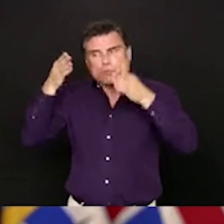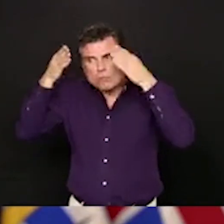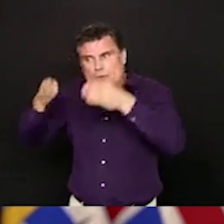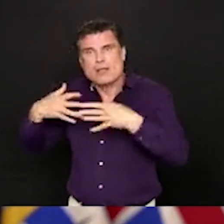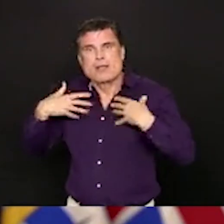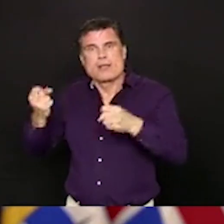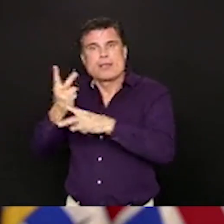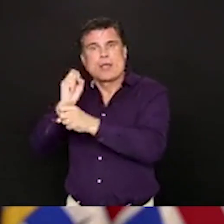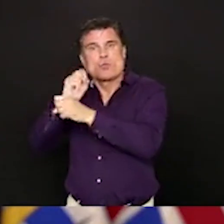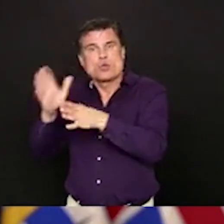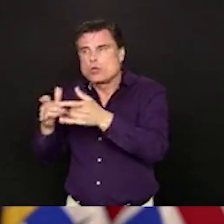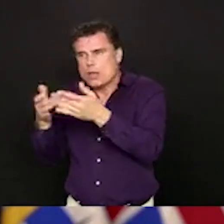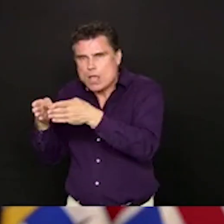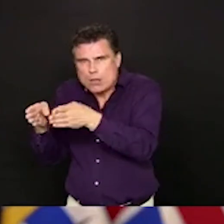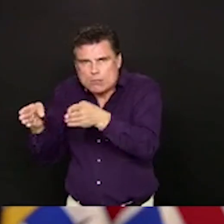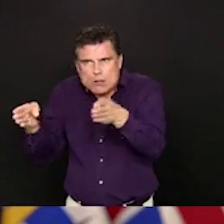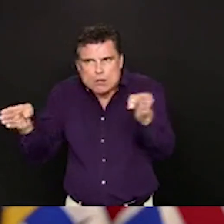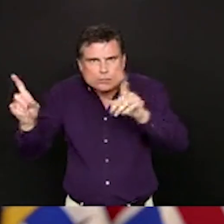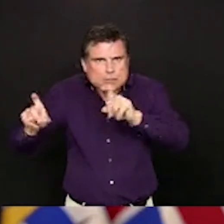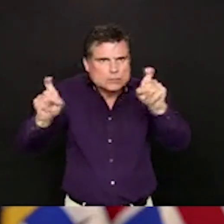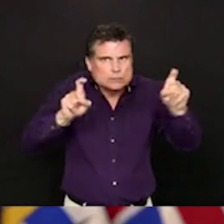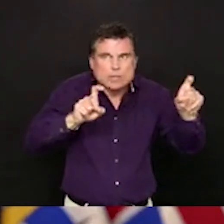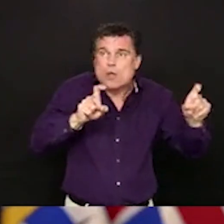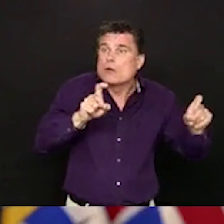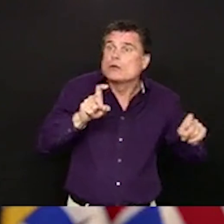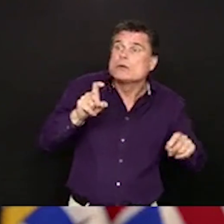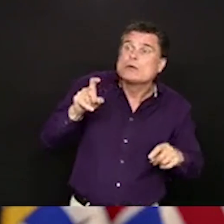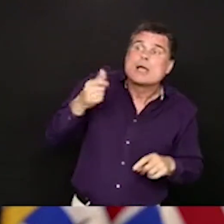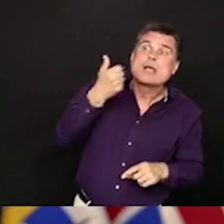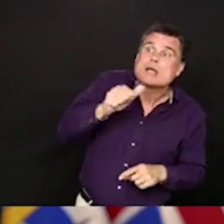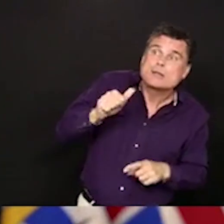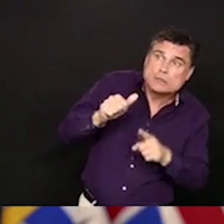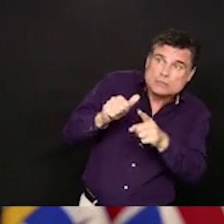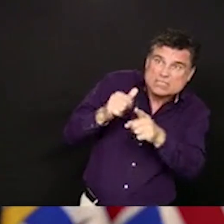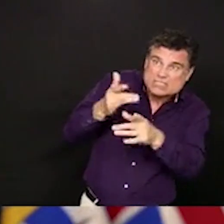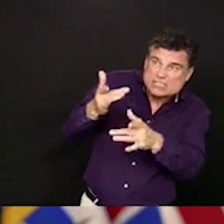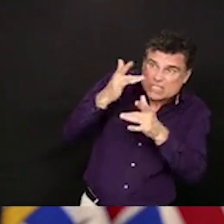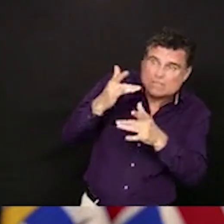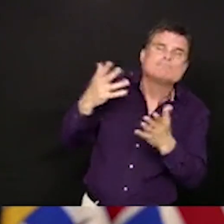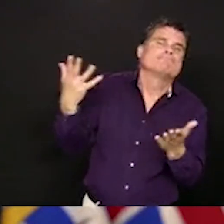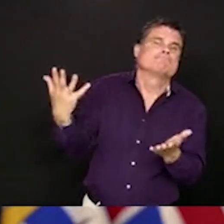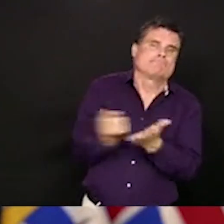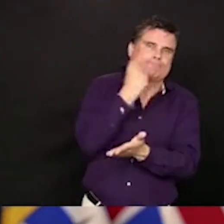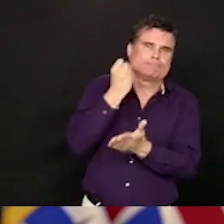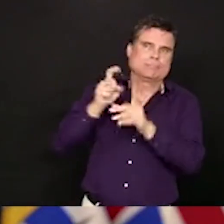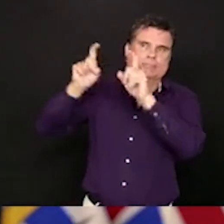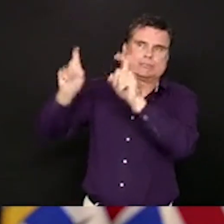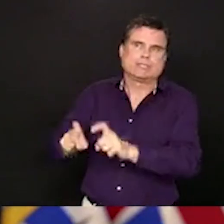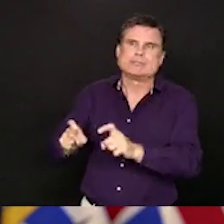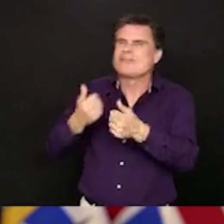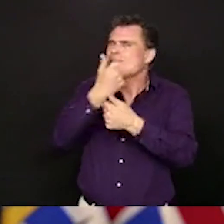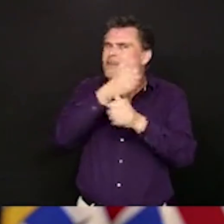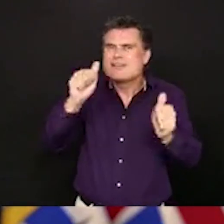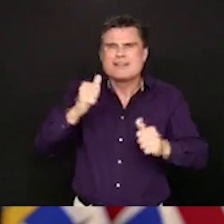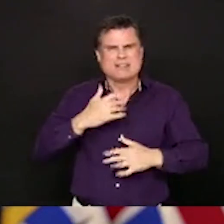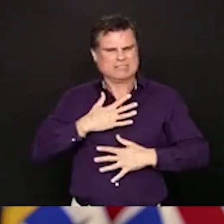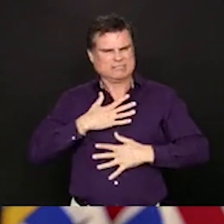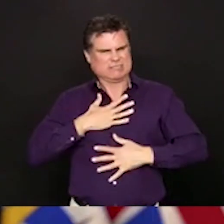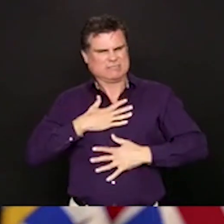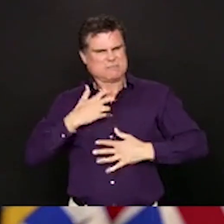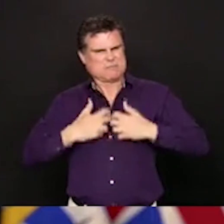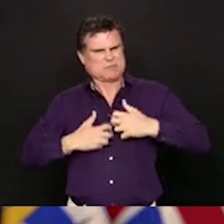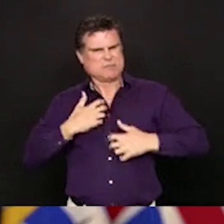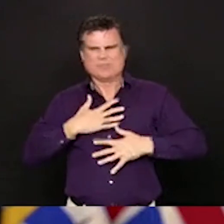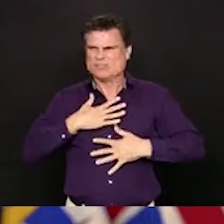surveillance for any respiratory illness that automatically gets tested for COVID-19 as well